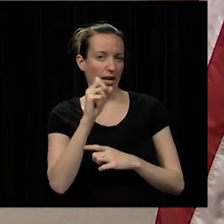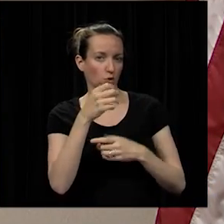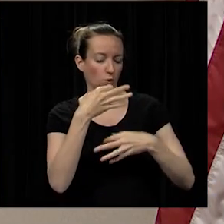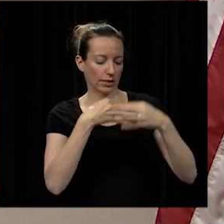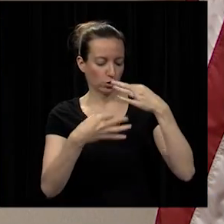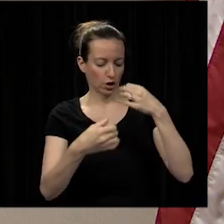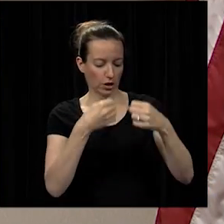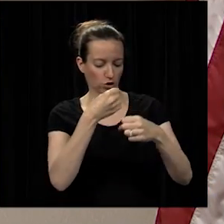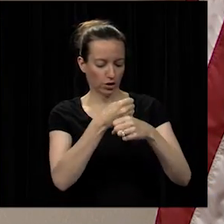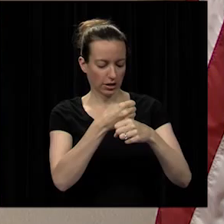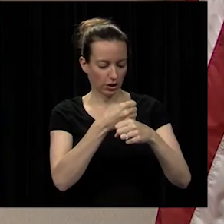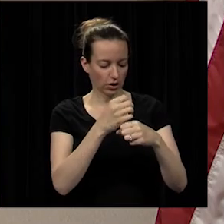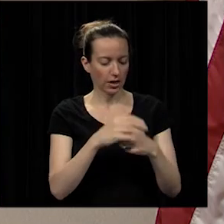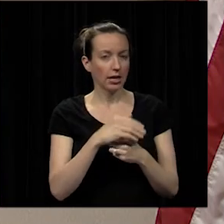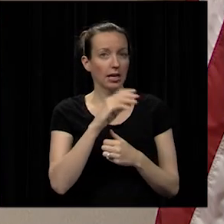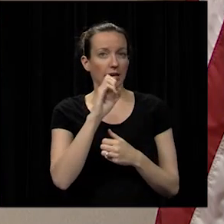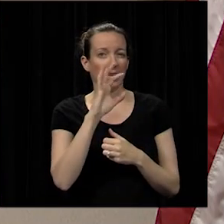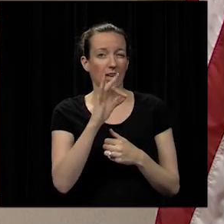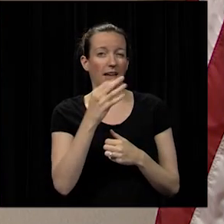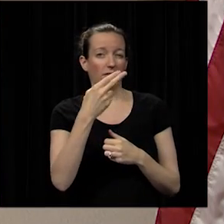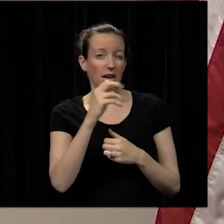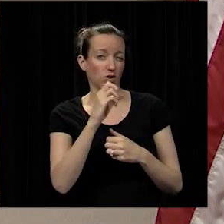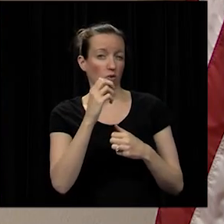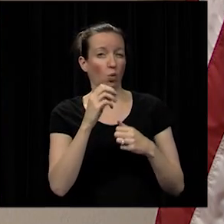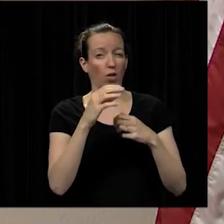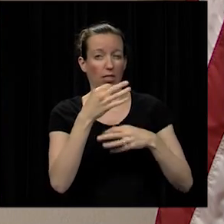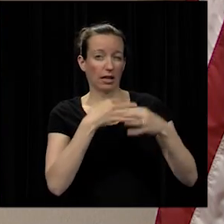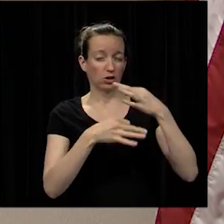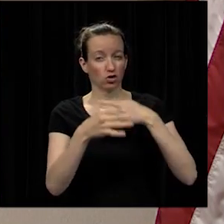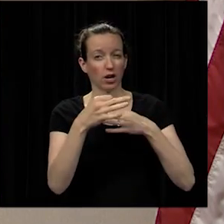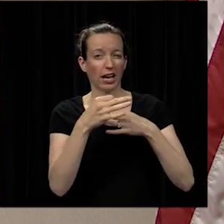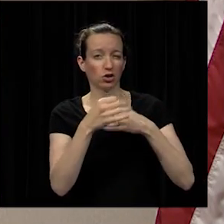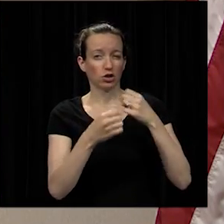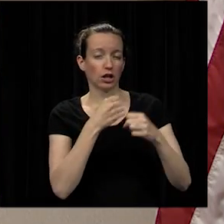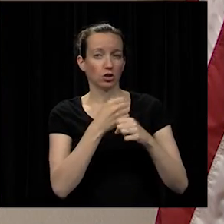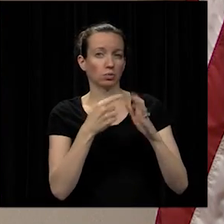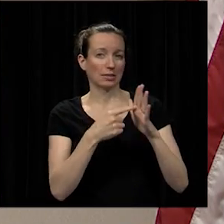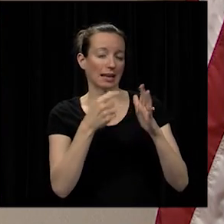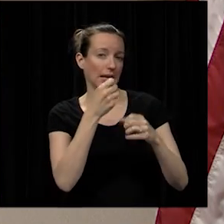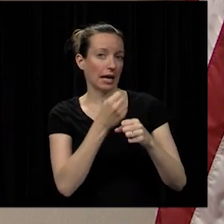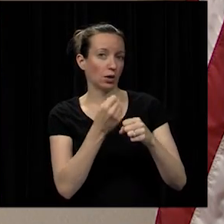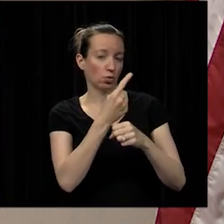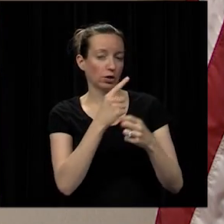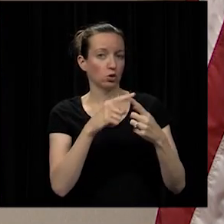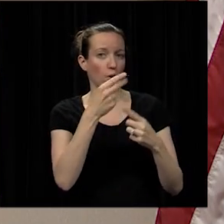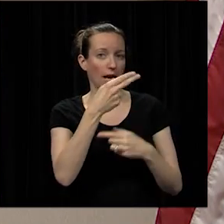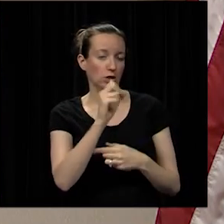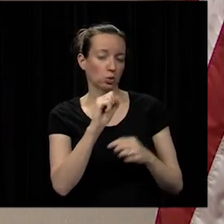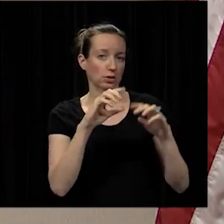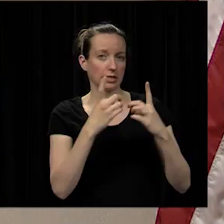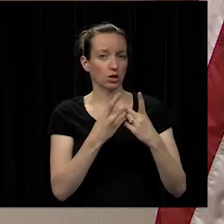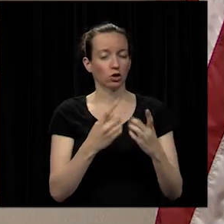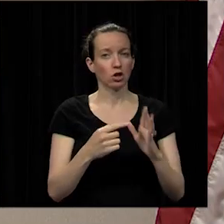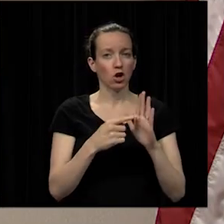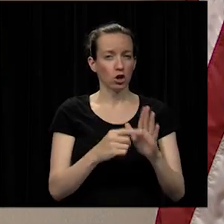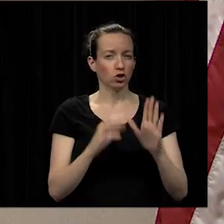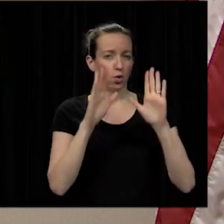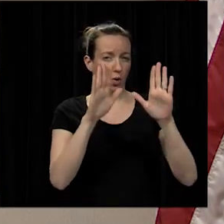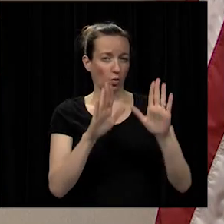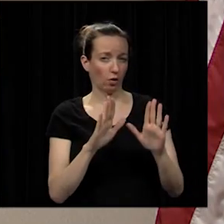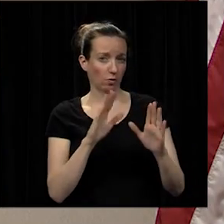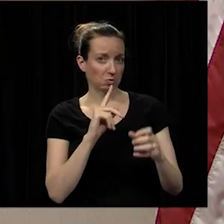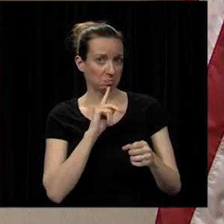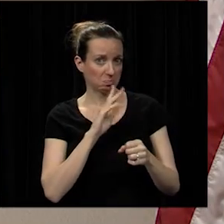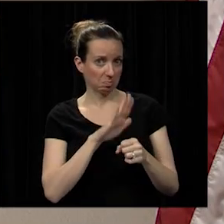the ef high school exchange year global education excellence award is presented annually to high schools and districts that demonstrate an extraordinary commitment